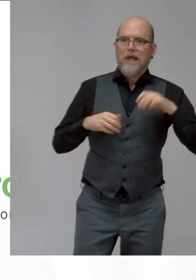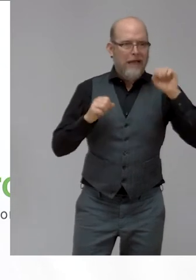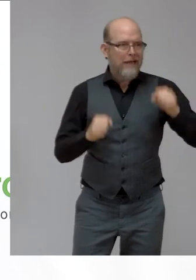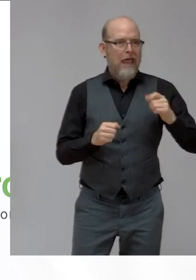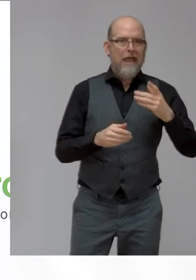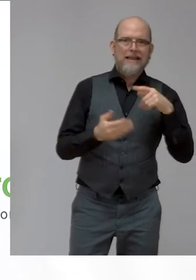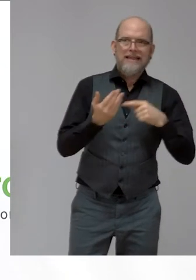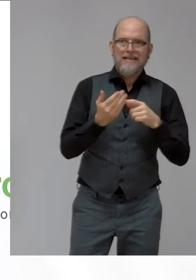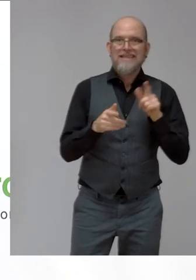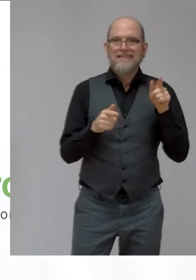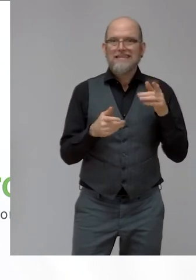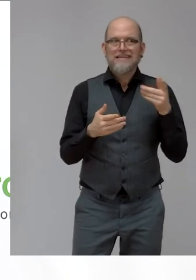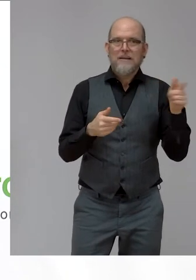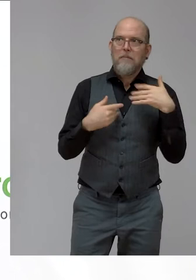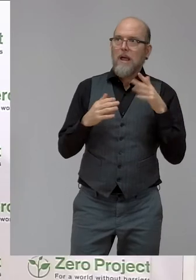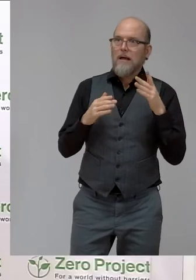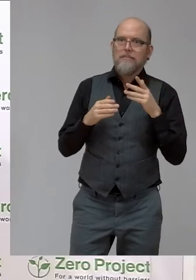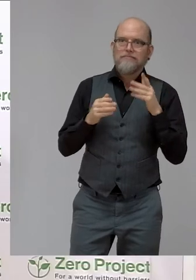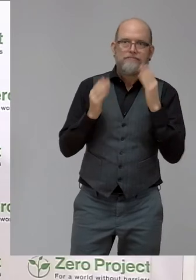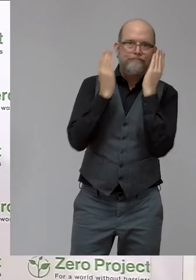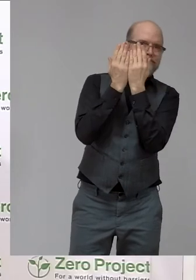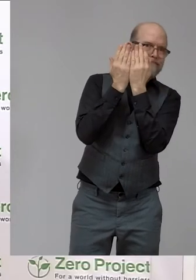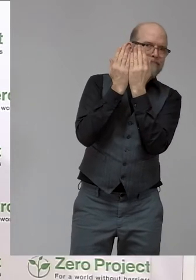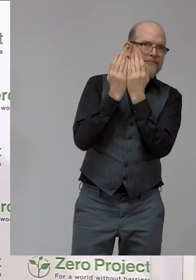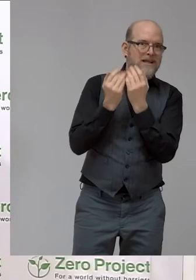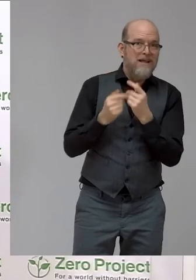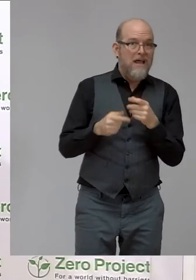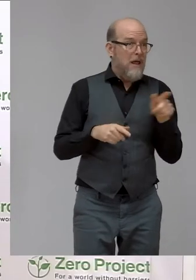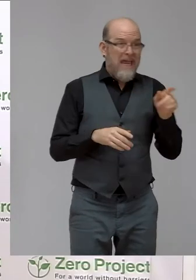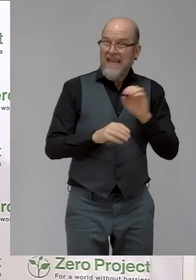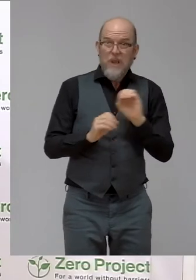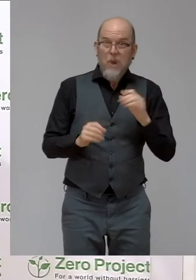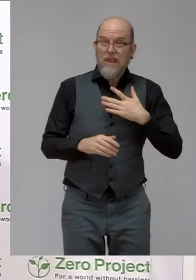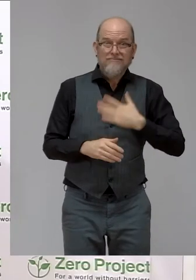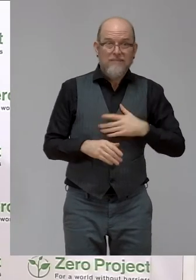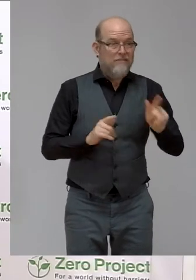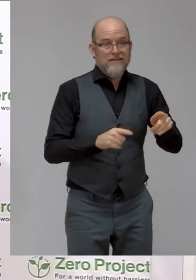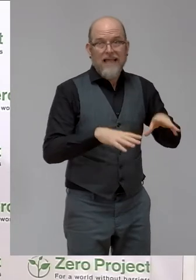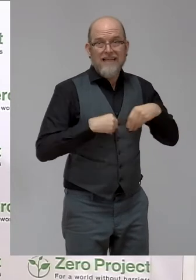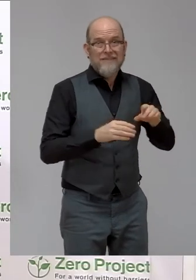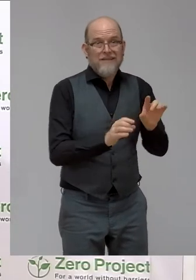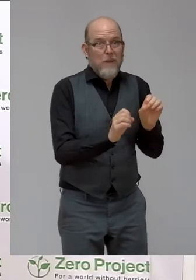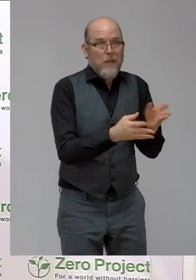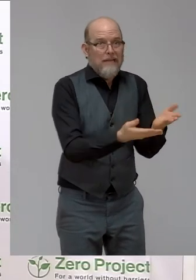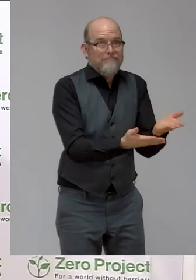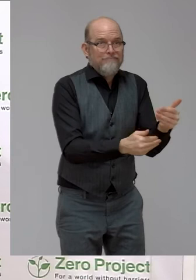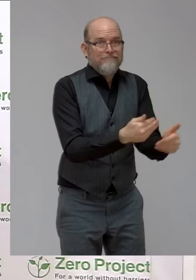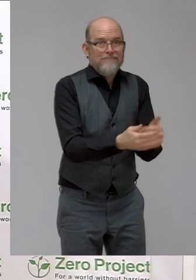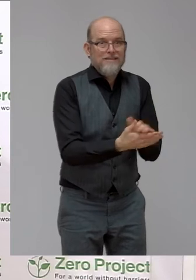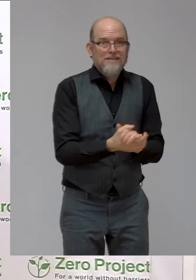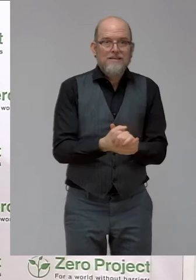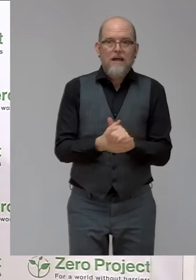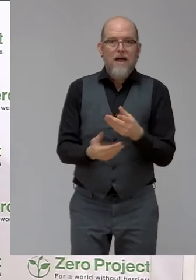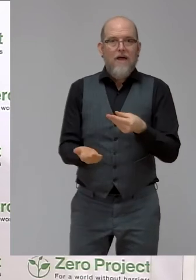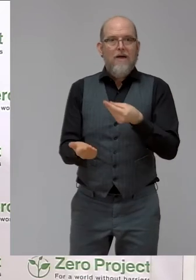technology. And I think it's also a lot on this whole chain, this value chain of creating those